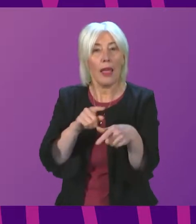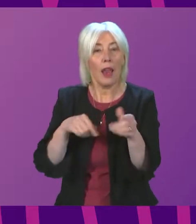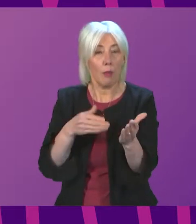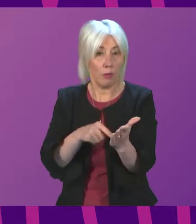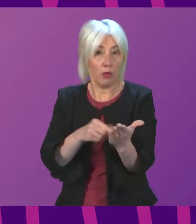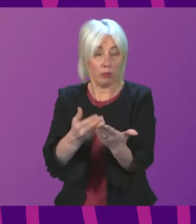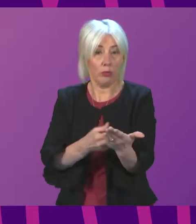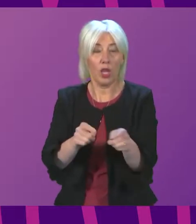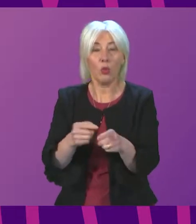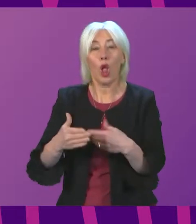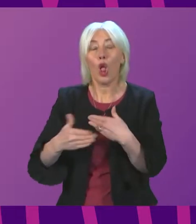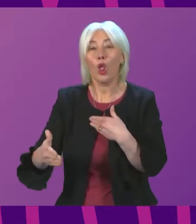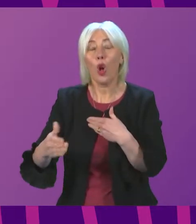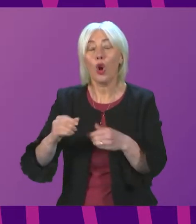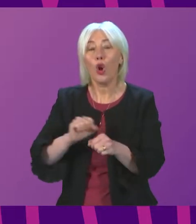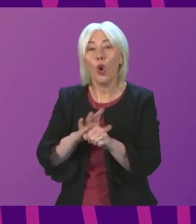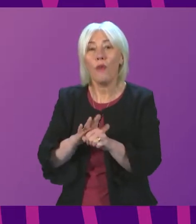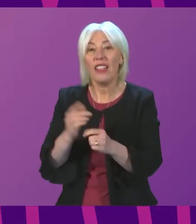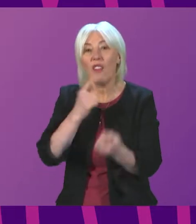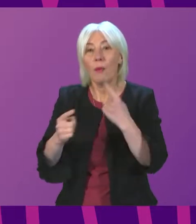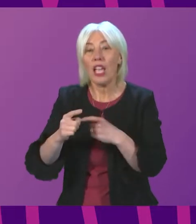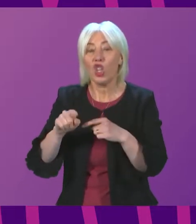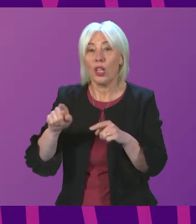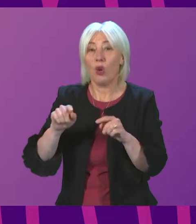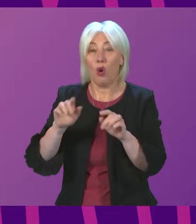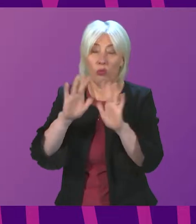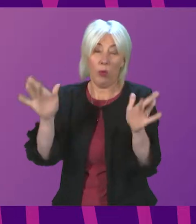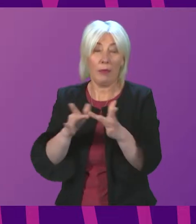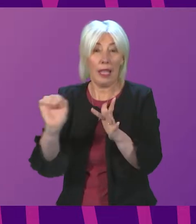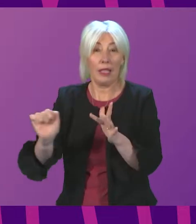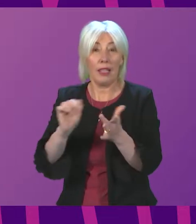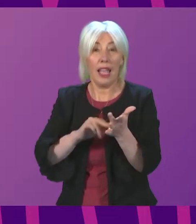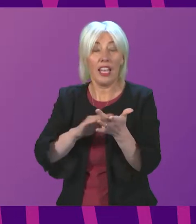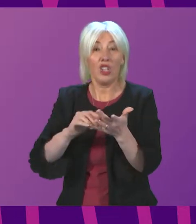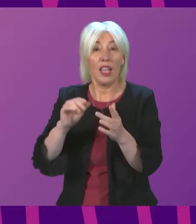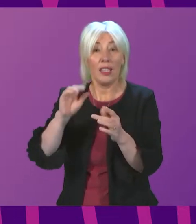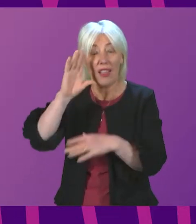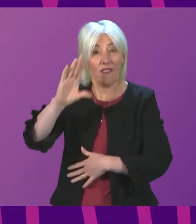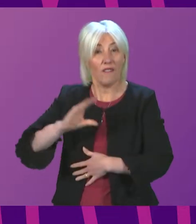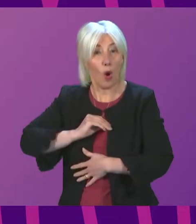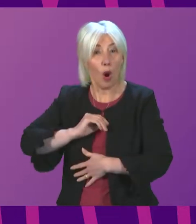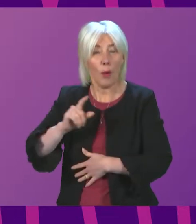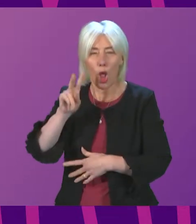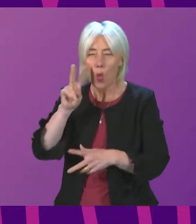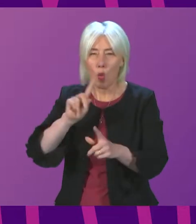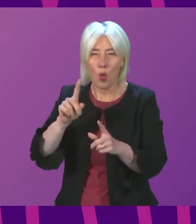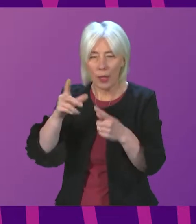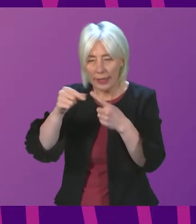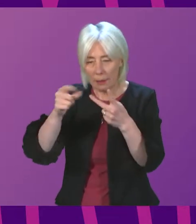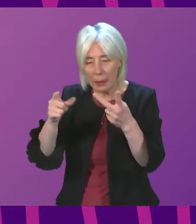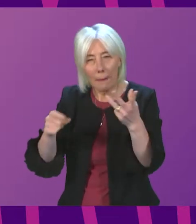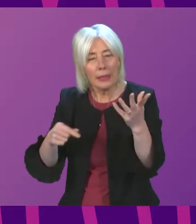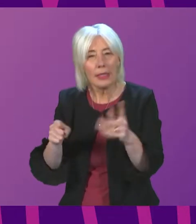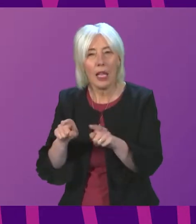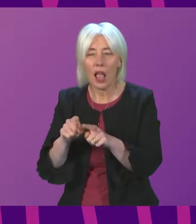also launched a long Covid information platform on NHS Inform that can help people manage symptoms, but also signpost people to